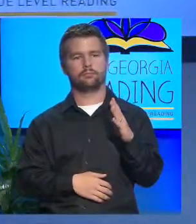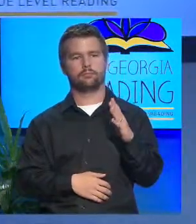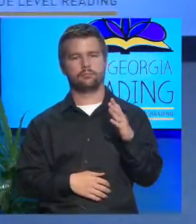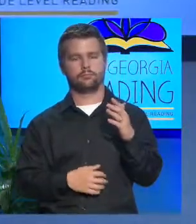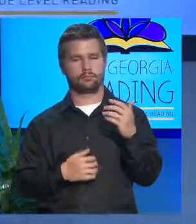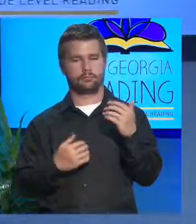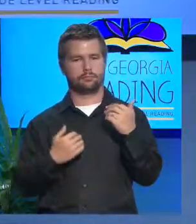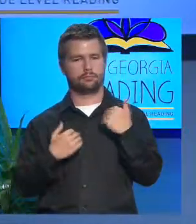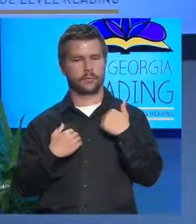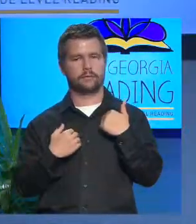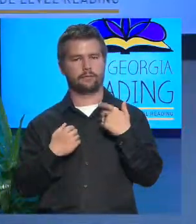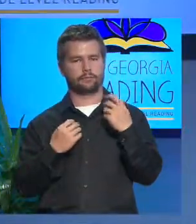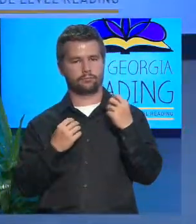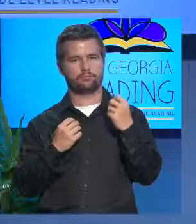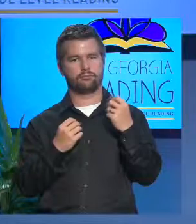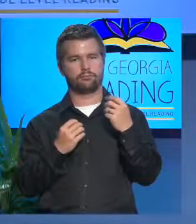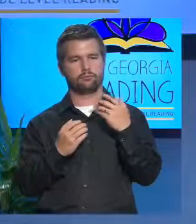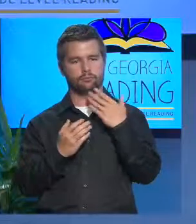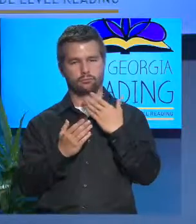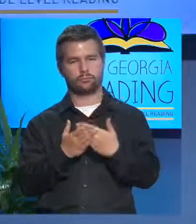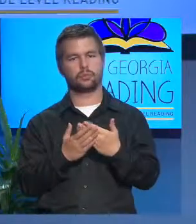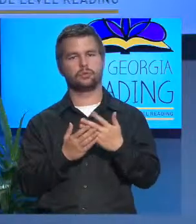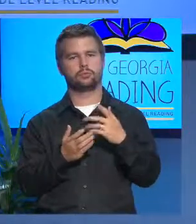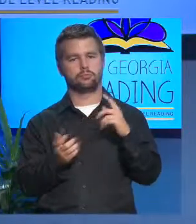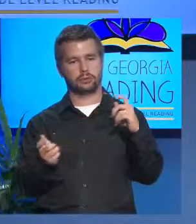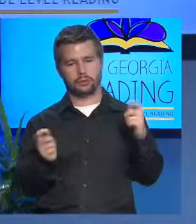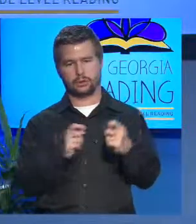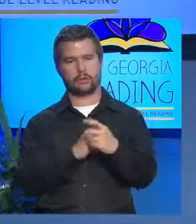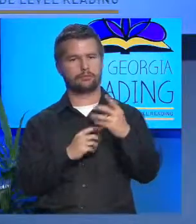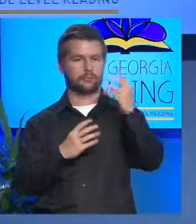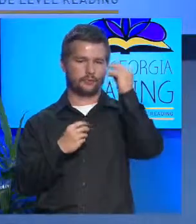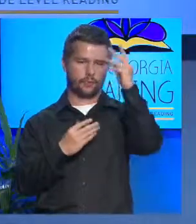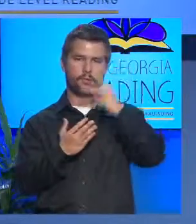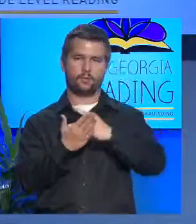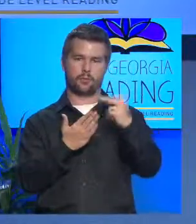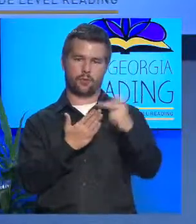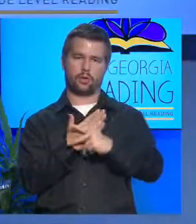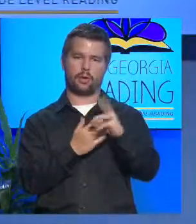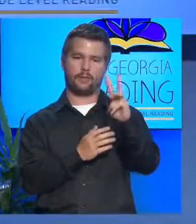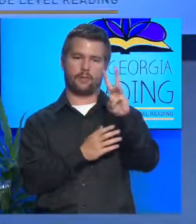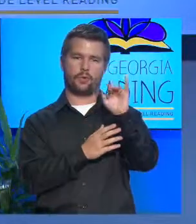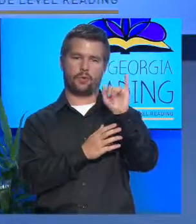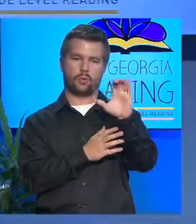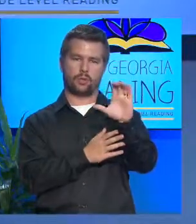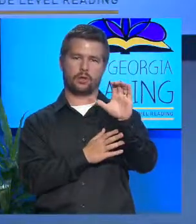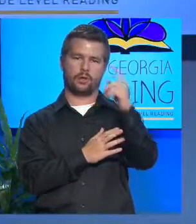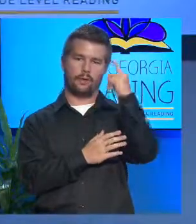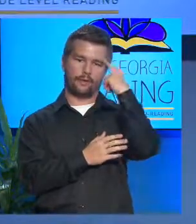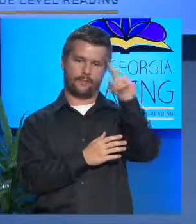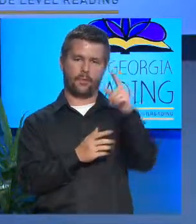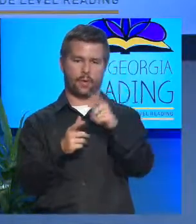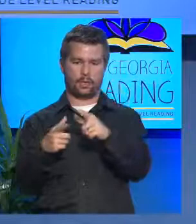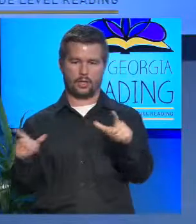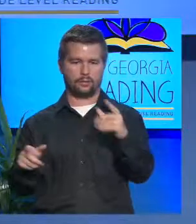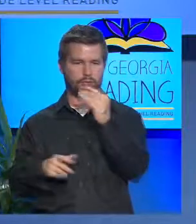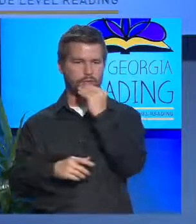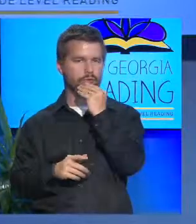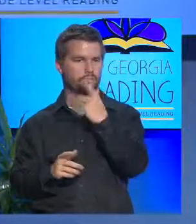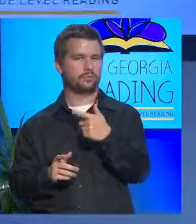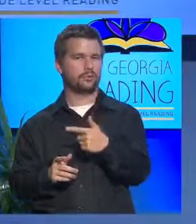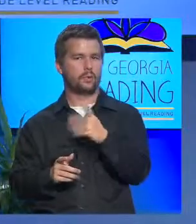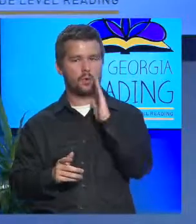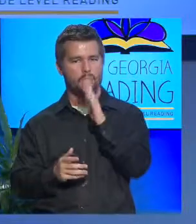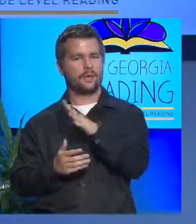changing, informative program in WIC for language nutrition. There will be a video